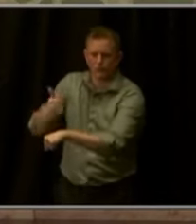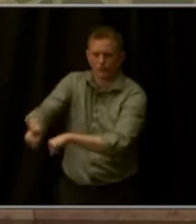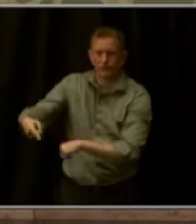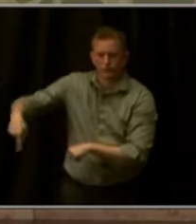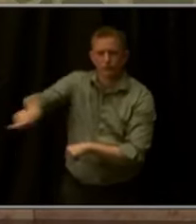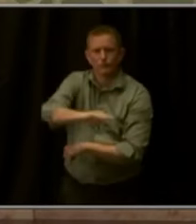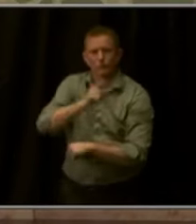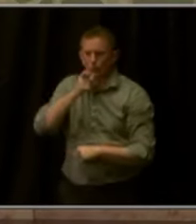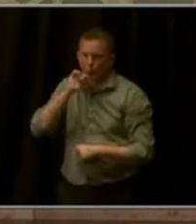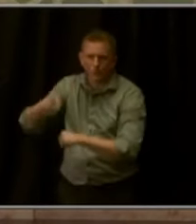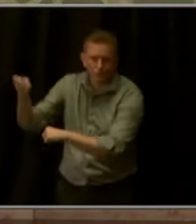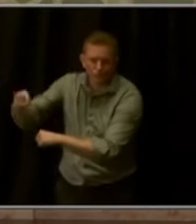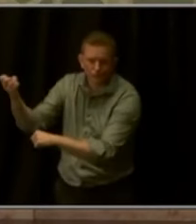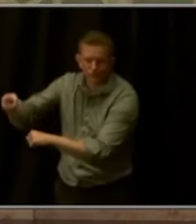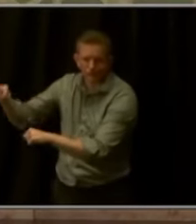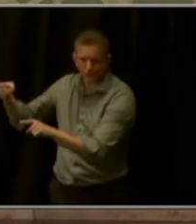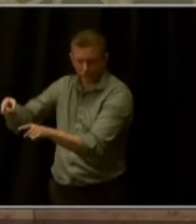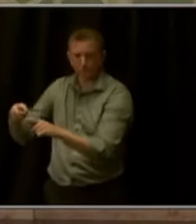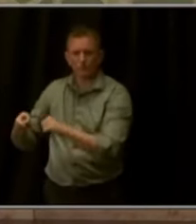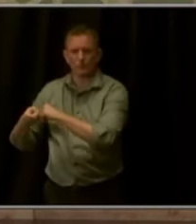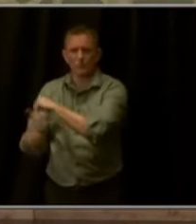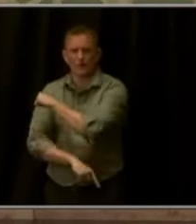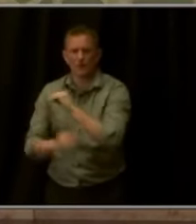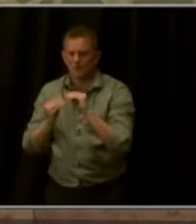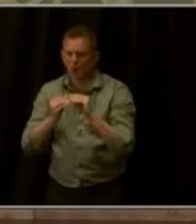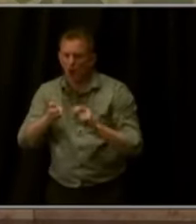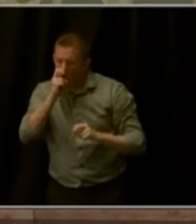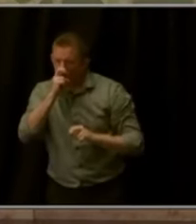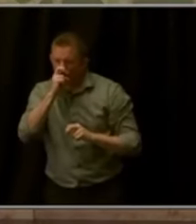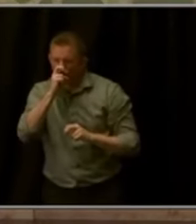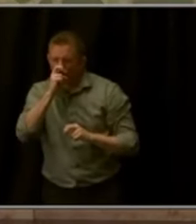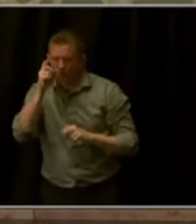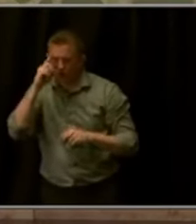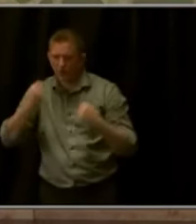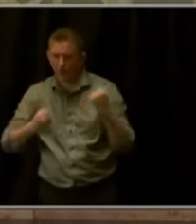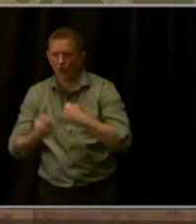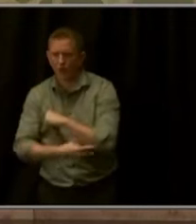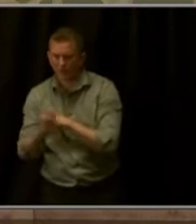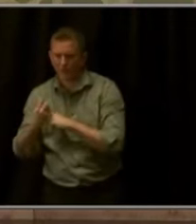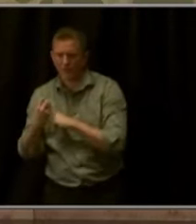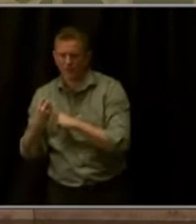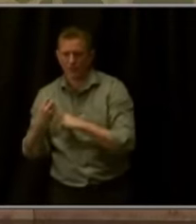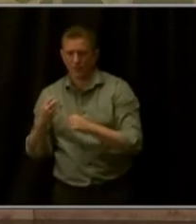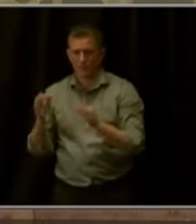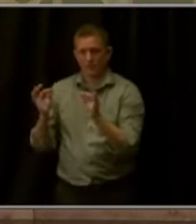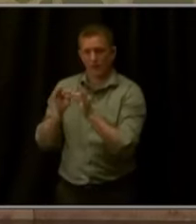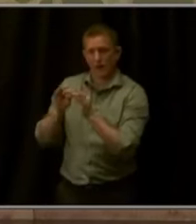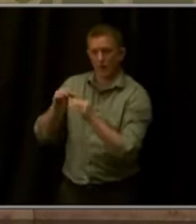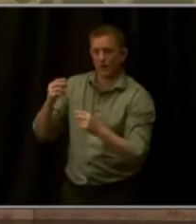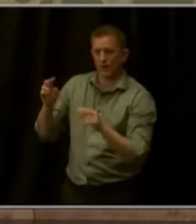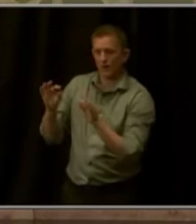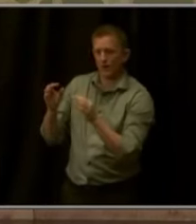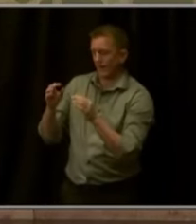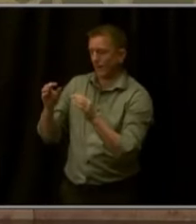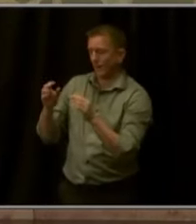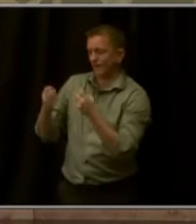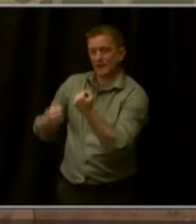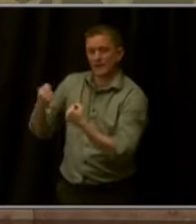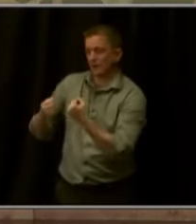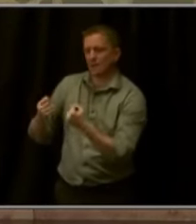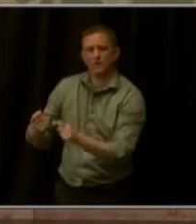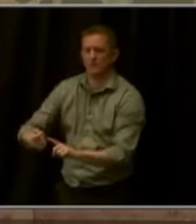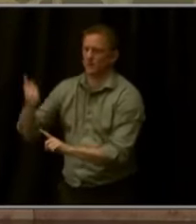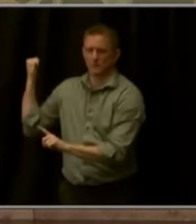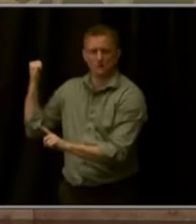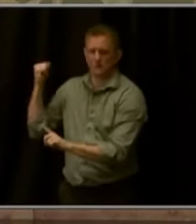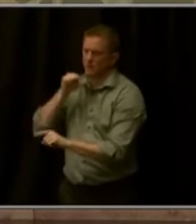action to make criminal penalties tougher for auto theft by eliminating the value of vehicle from consideration. I'm proud to report to you that we're